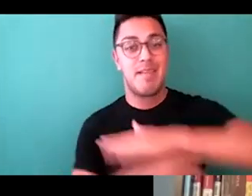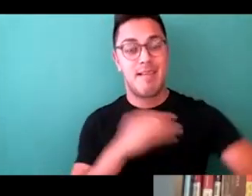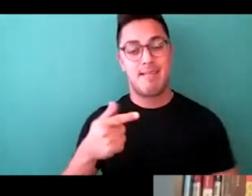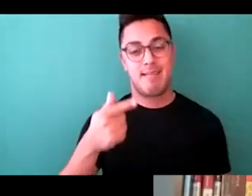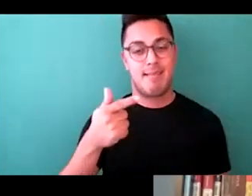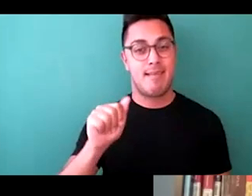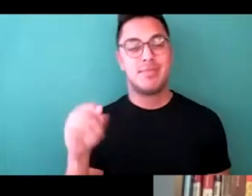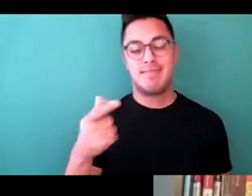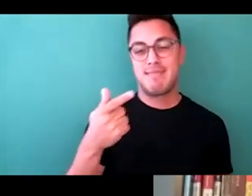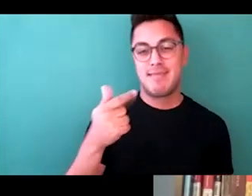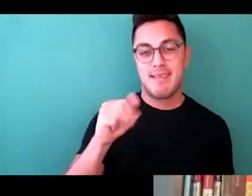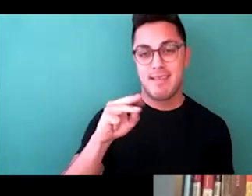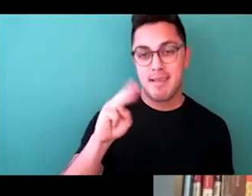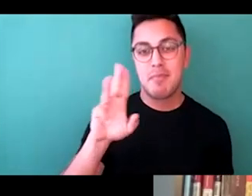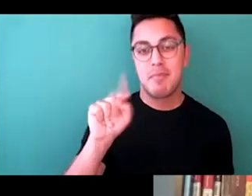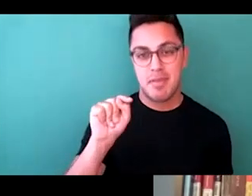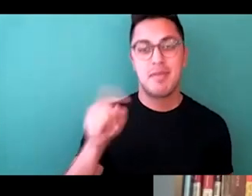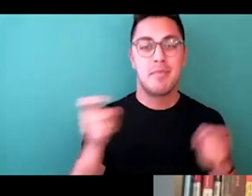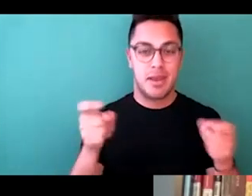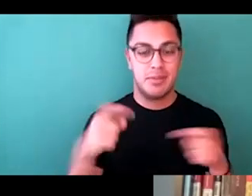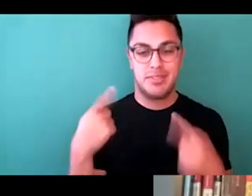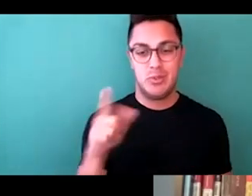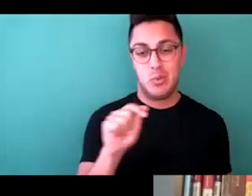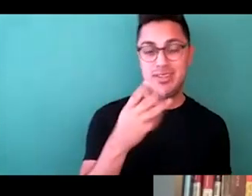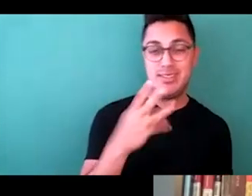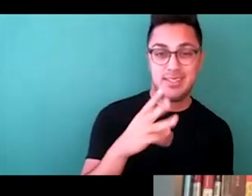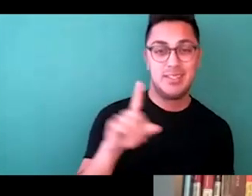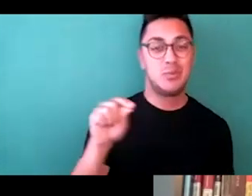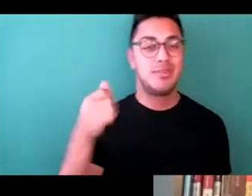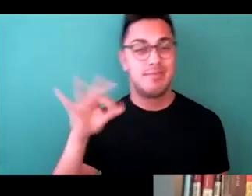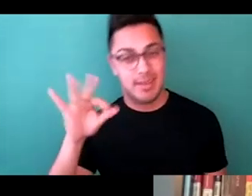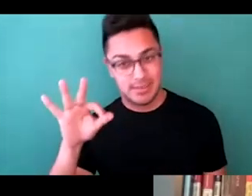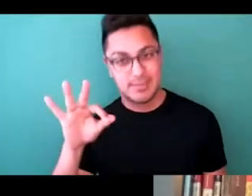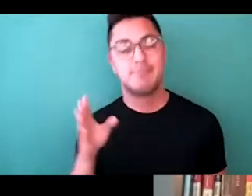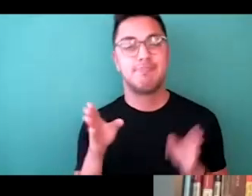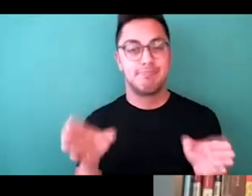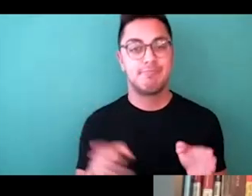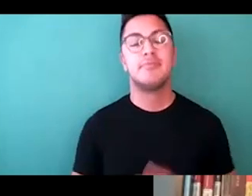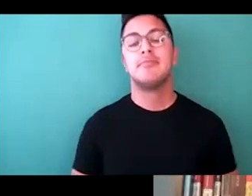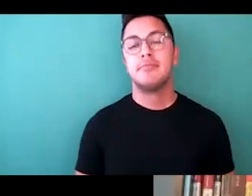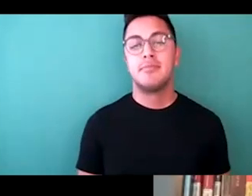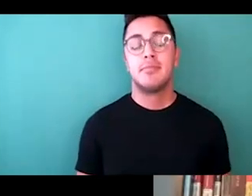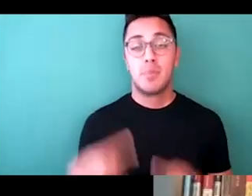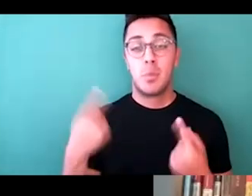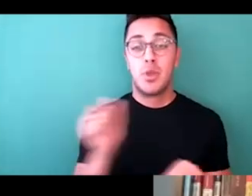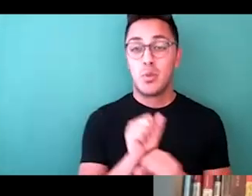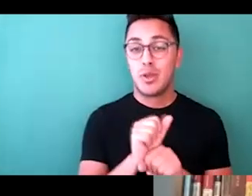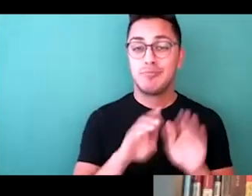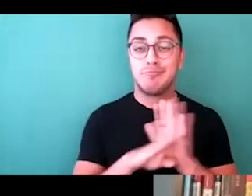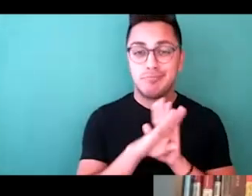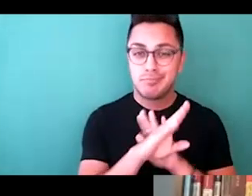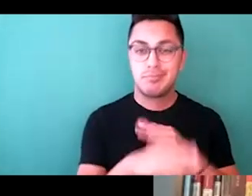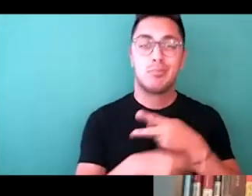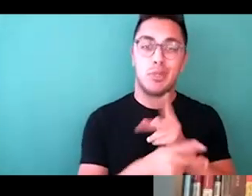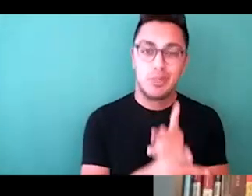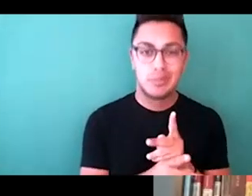since 2016 and 2019, respectively. And we have been working to produce accessible events